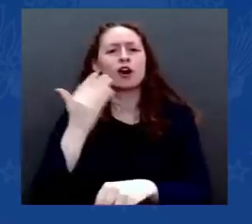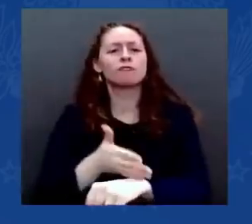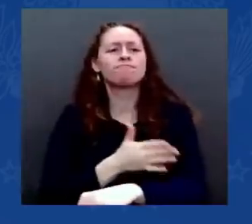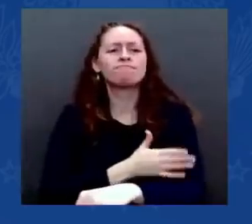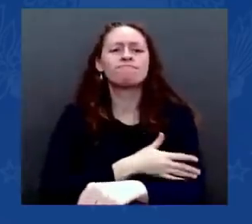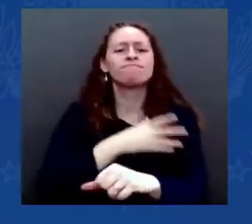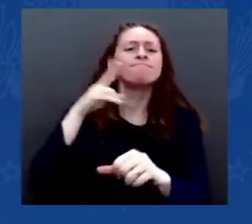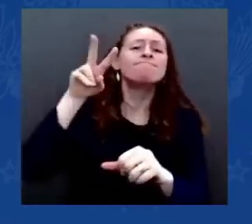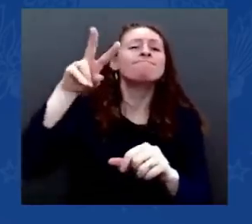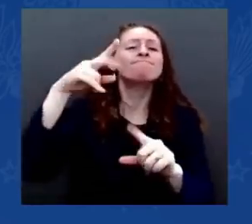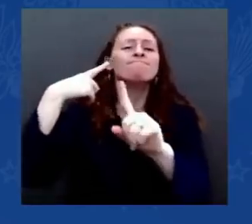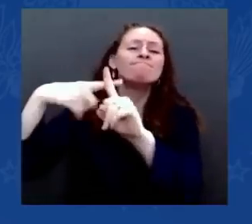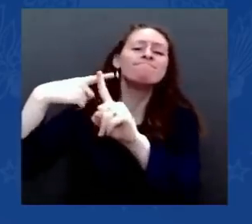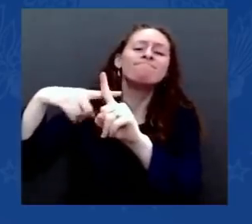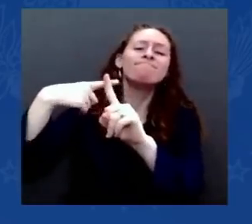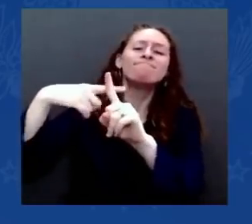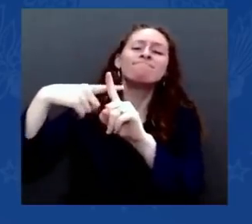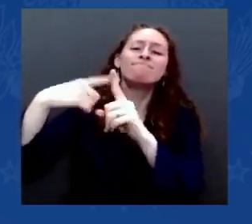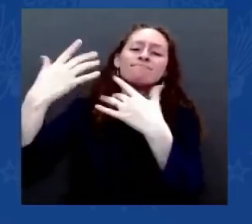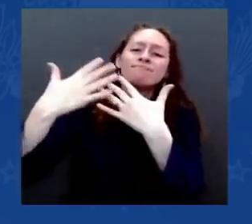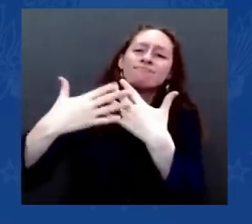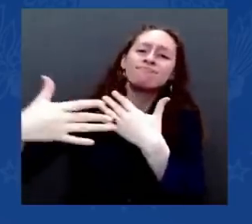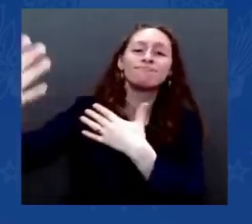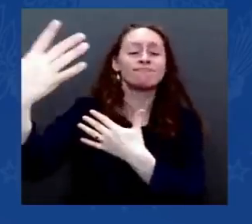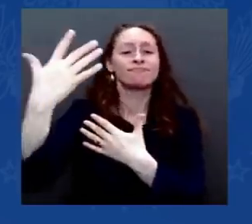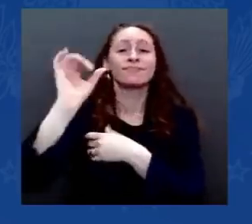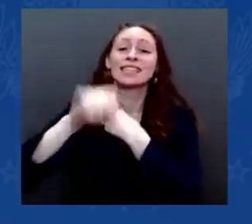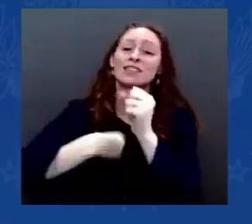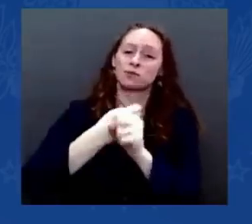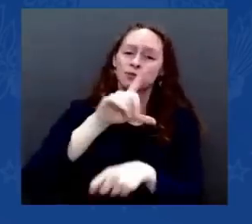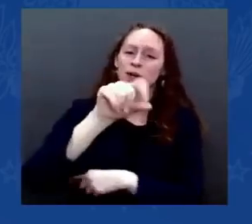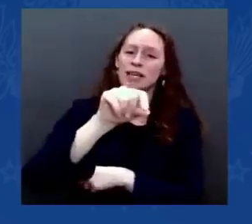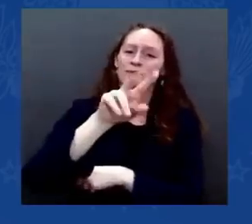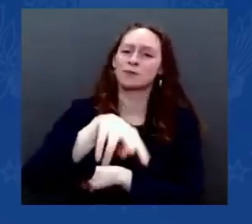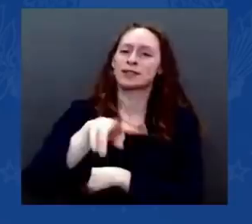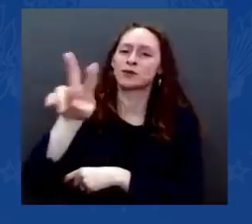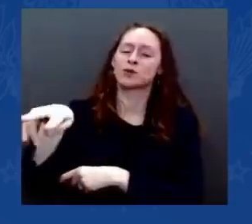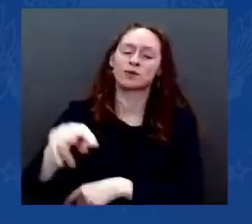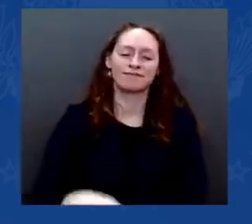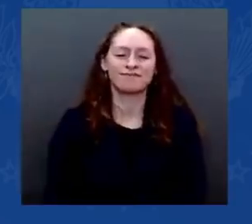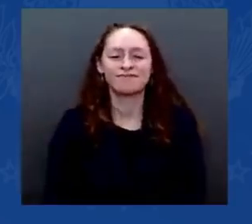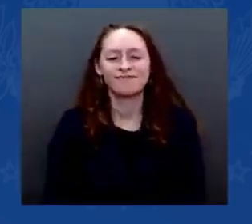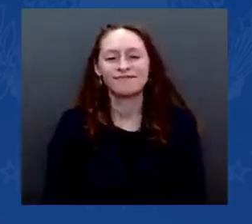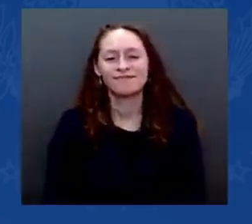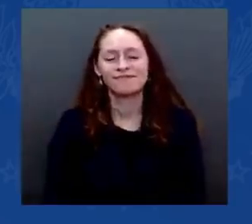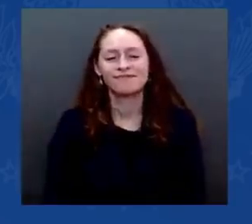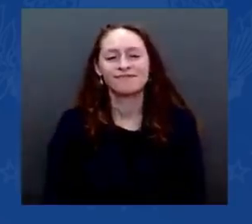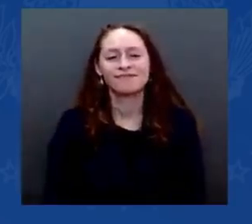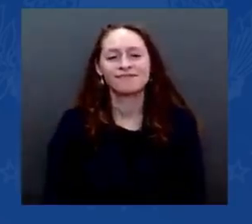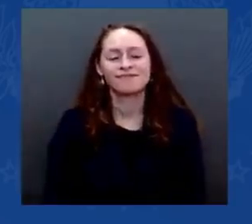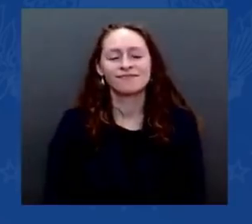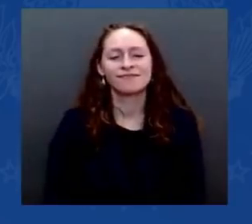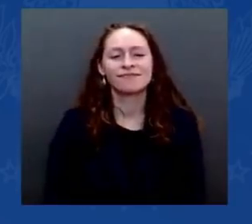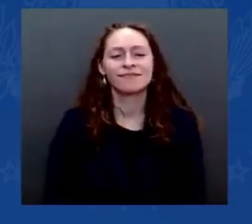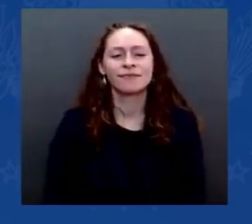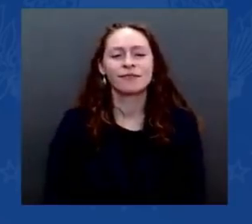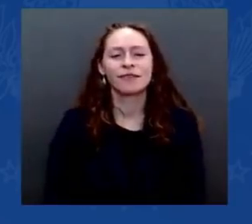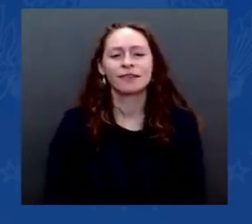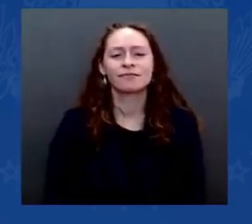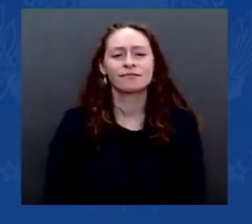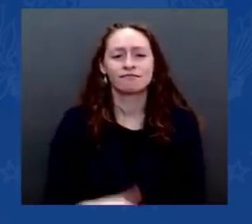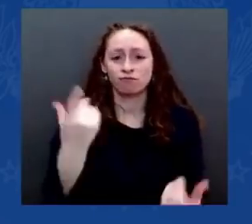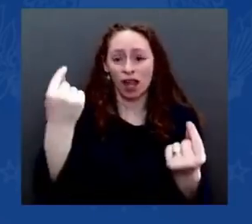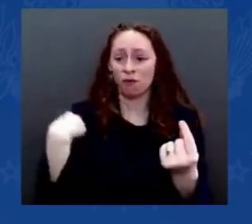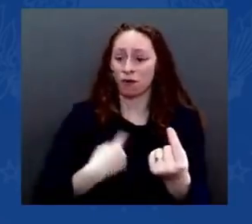please take advantage of what's available. Please. You're going to save lives, maybe yours, maybe your